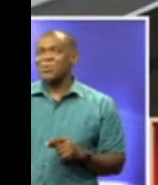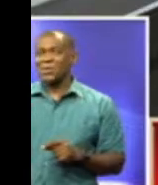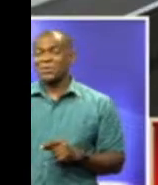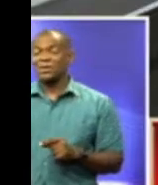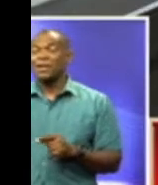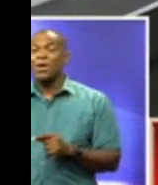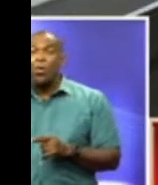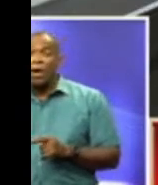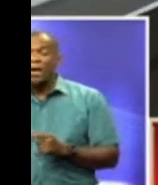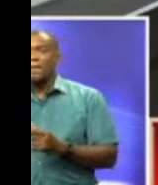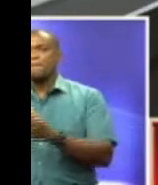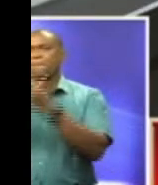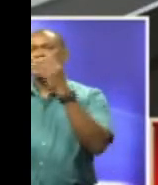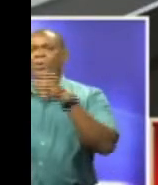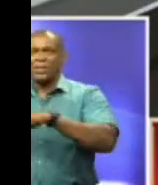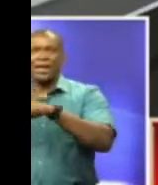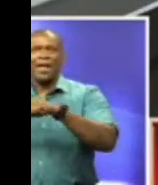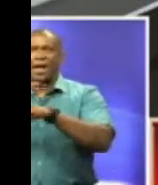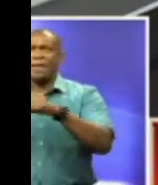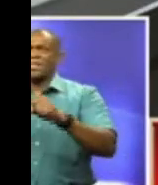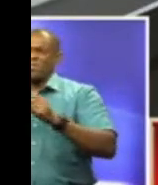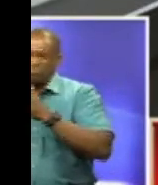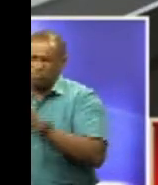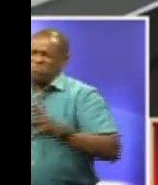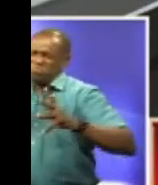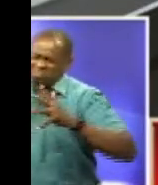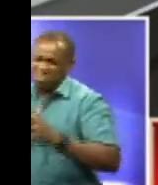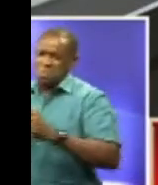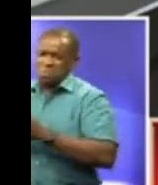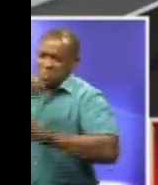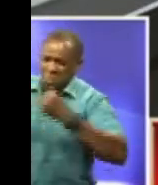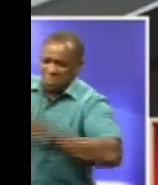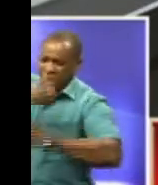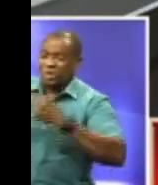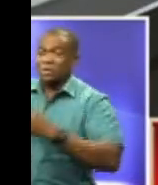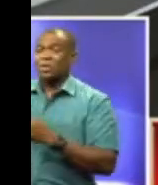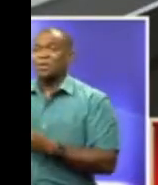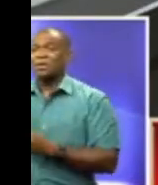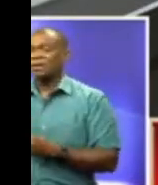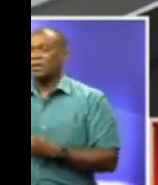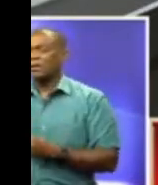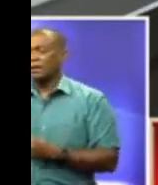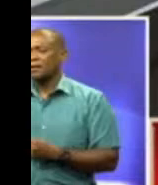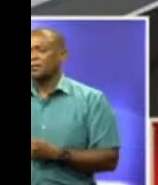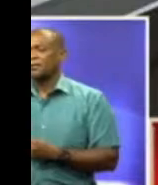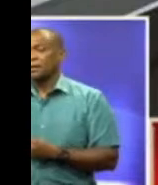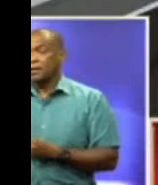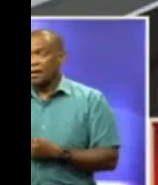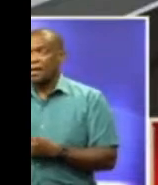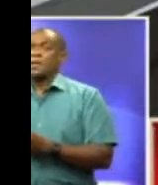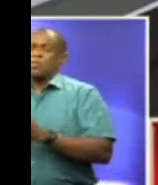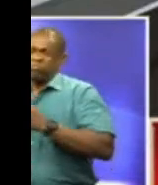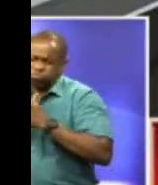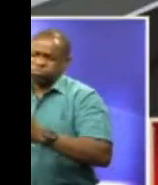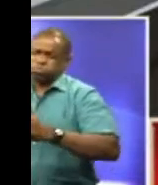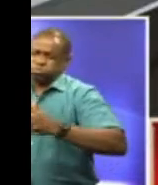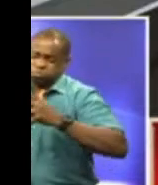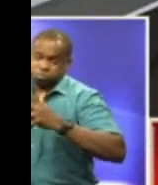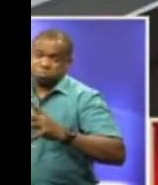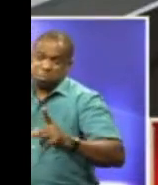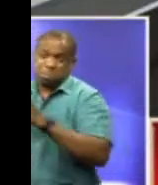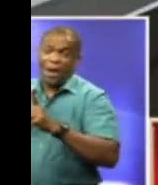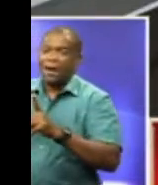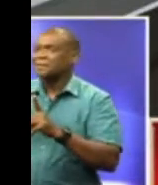spared a direct hit from tropical storm Gonzalo earlier today. Tracking the storm as it headed for the islands is our team of Sigourney